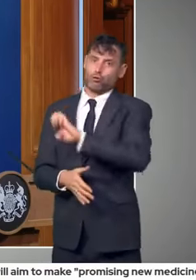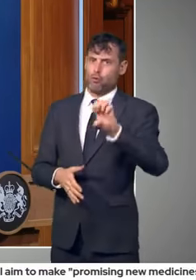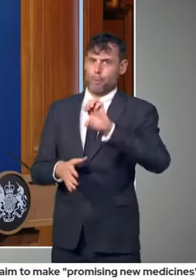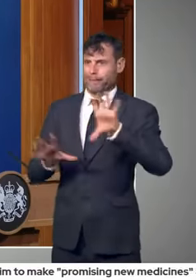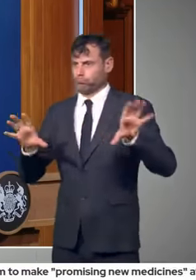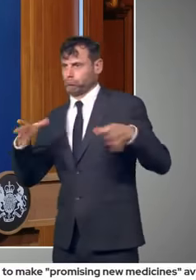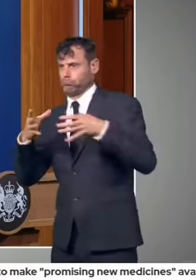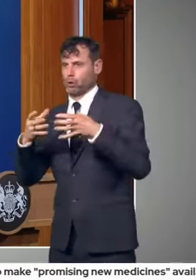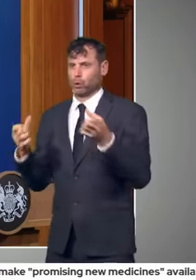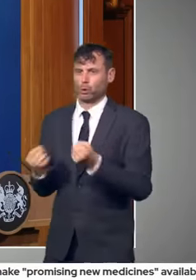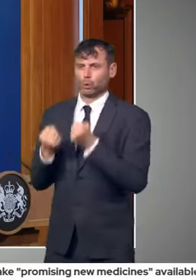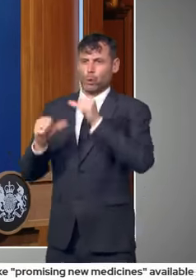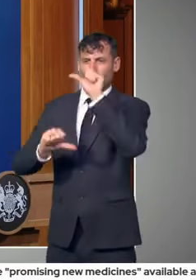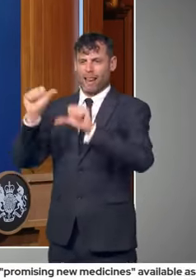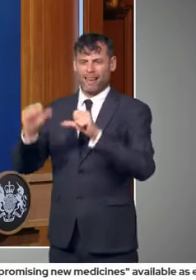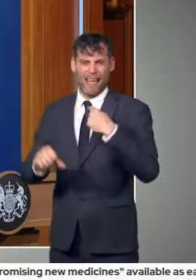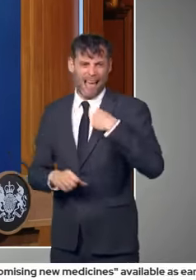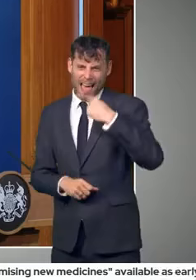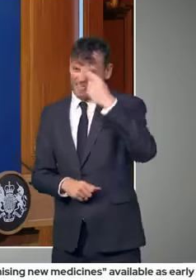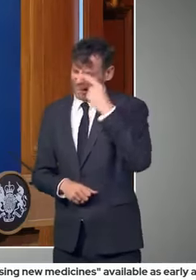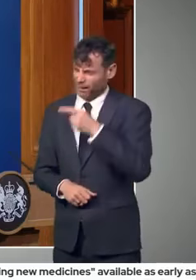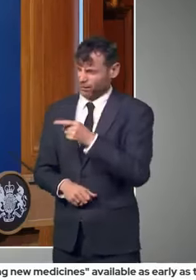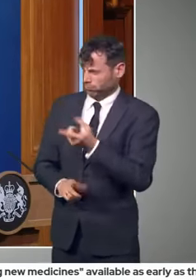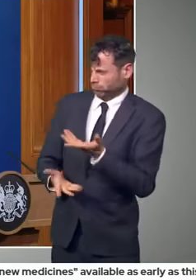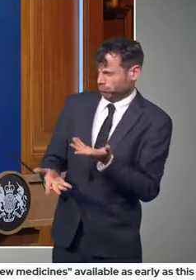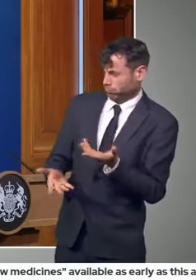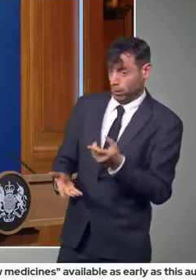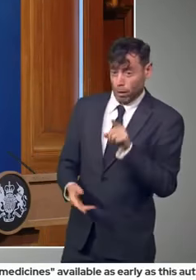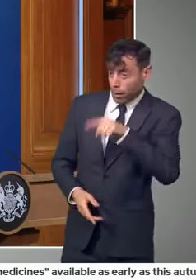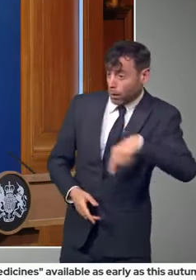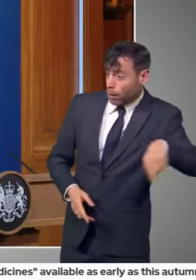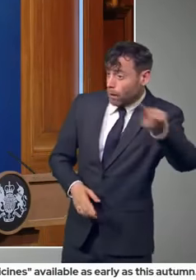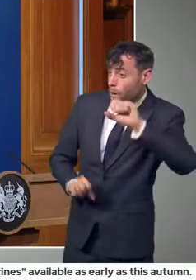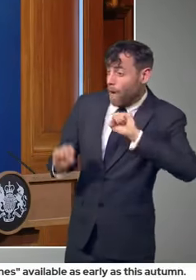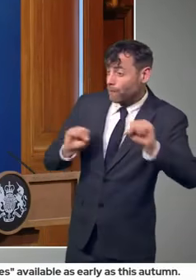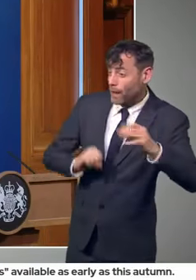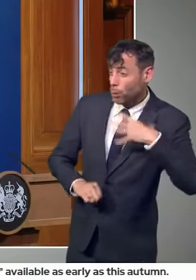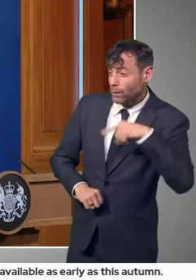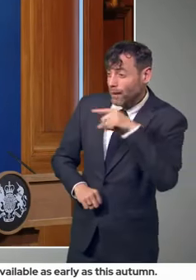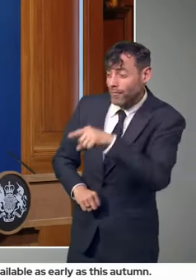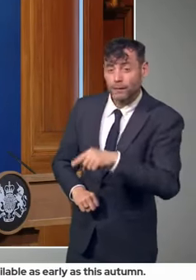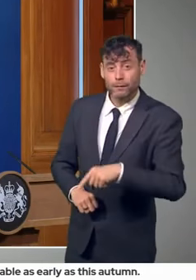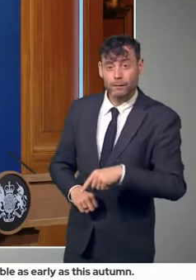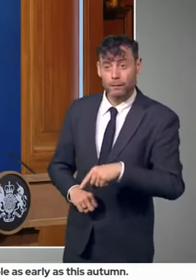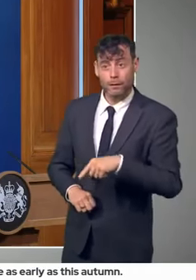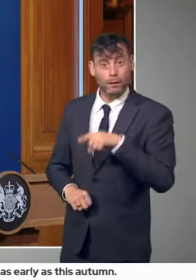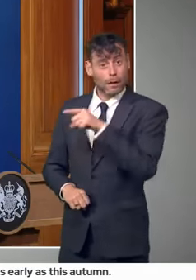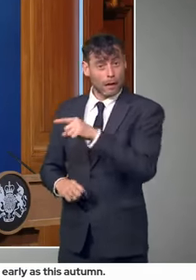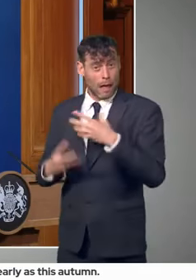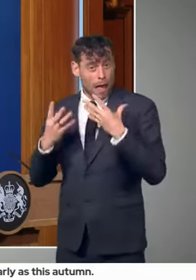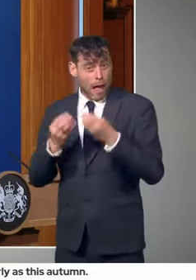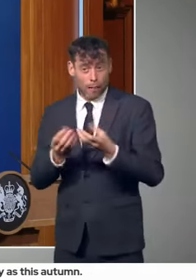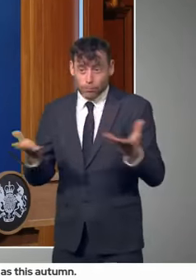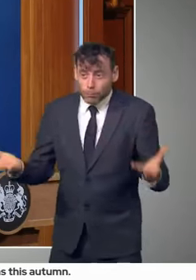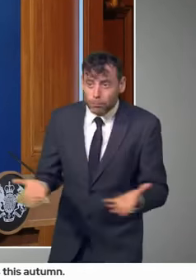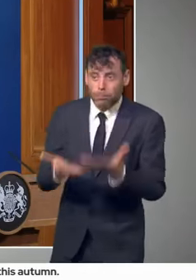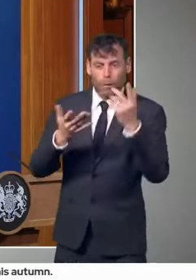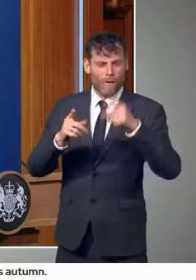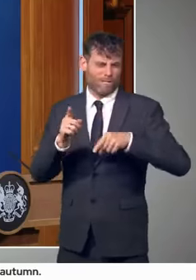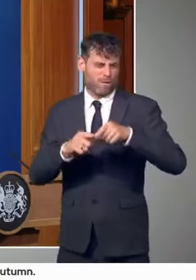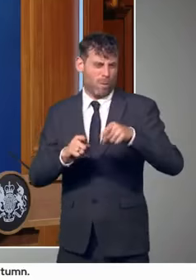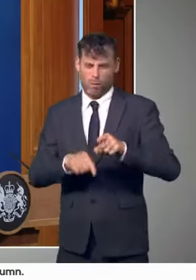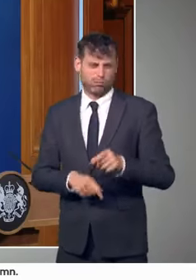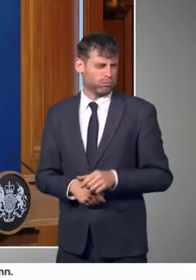fans, it's not in the interests of football. How can it be right to have a situation in which you create a kind of cartel that